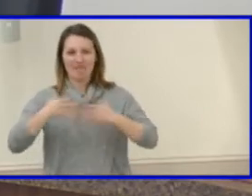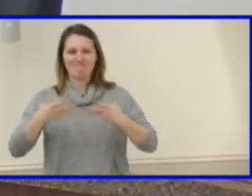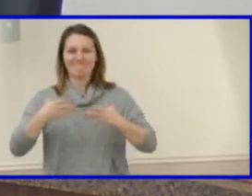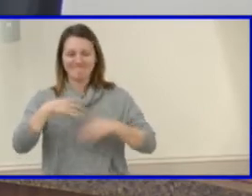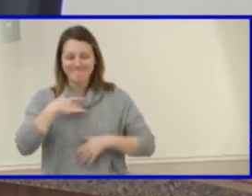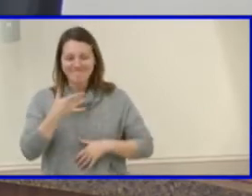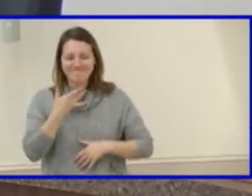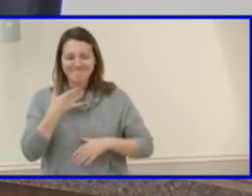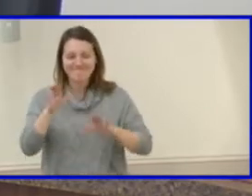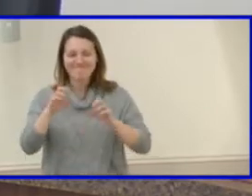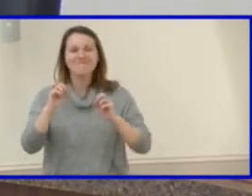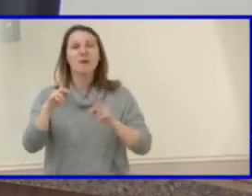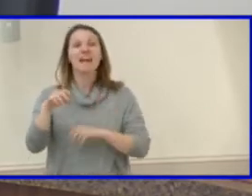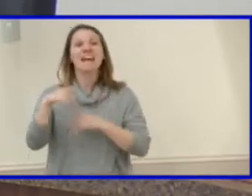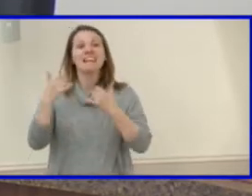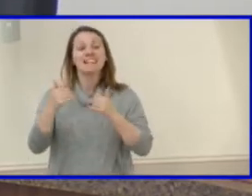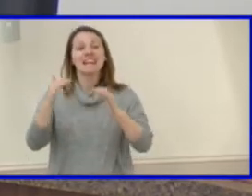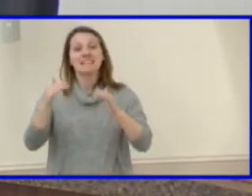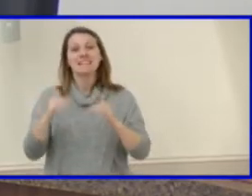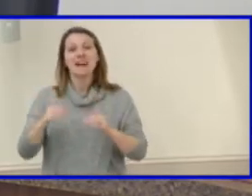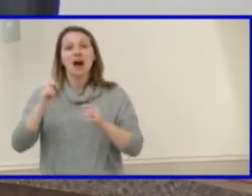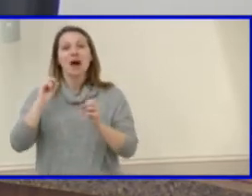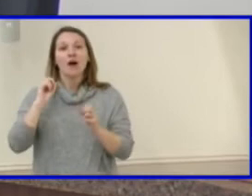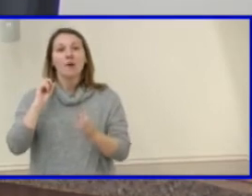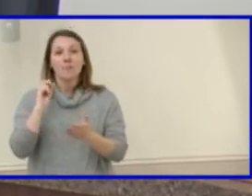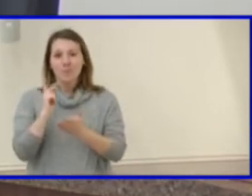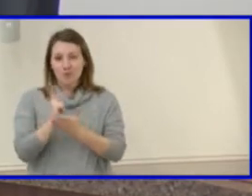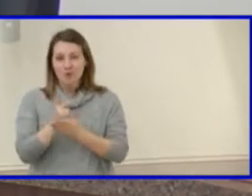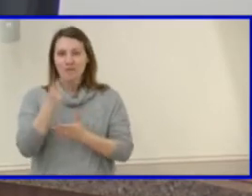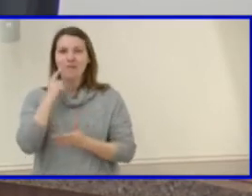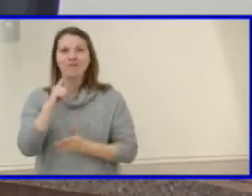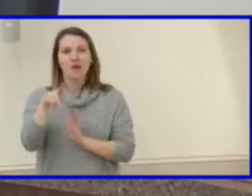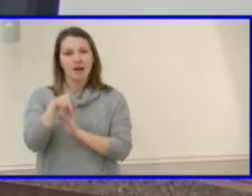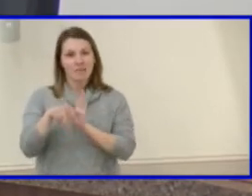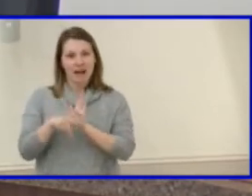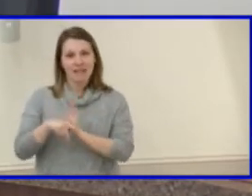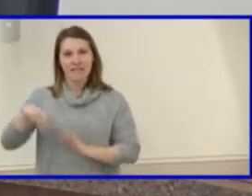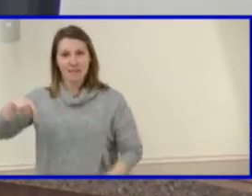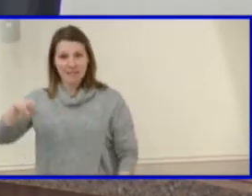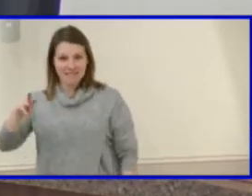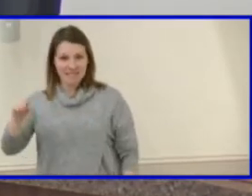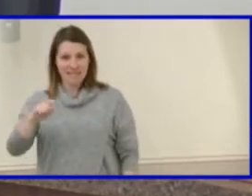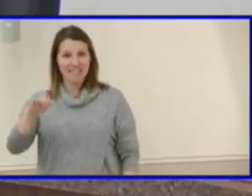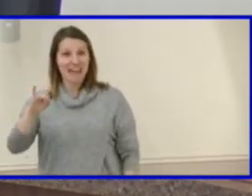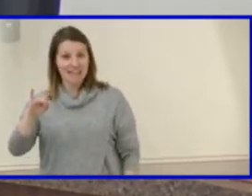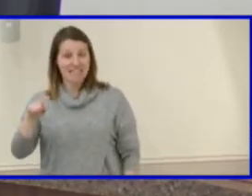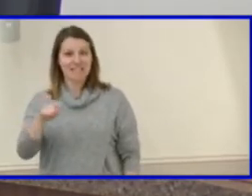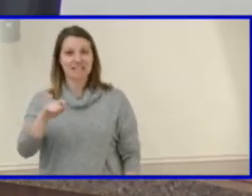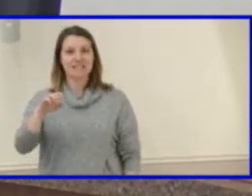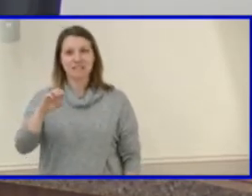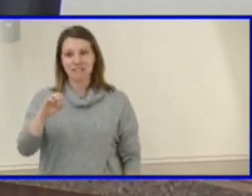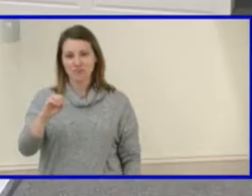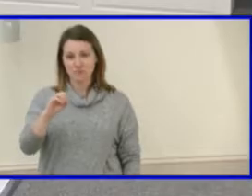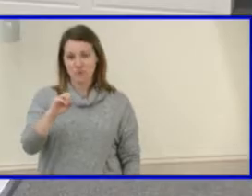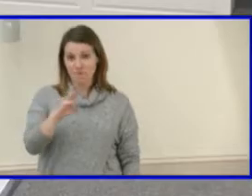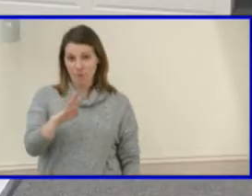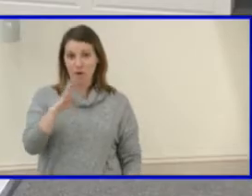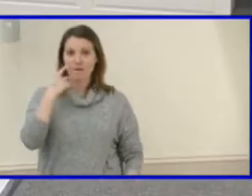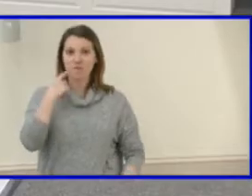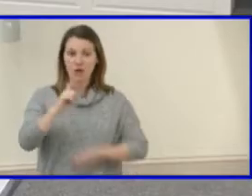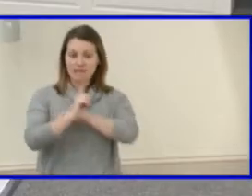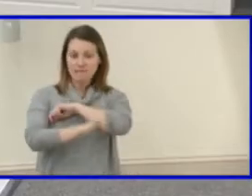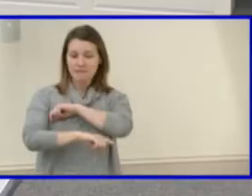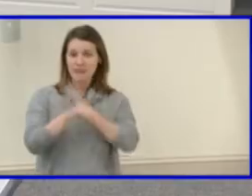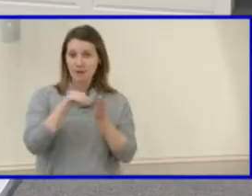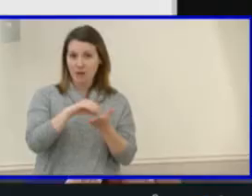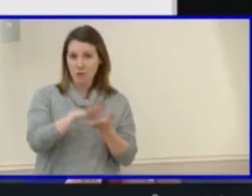your approval of revisions to policy P6-18-004 disciplinary records. Is there a motion